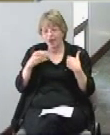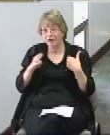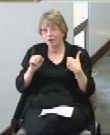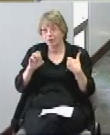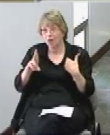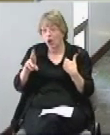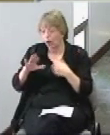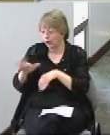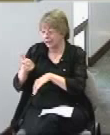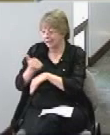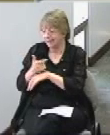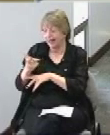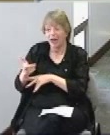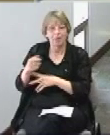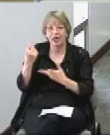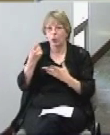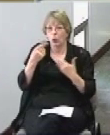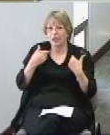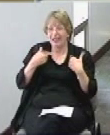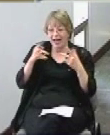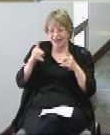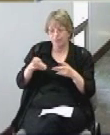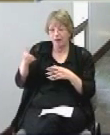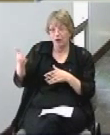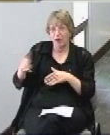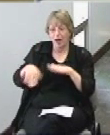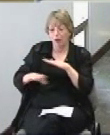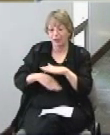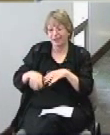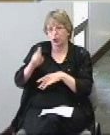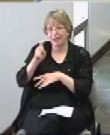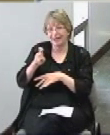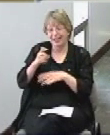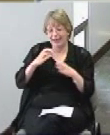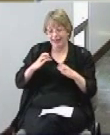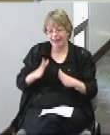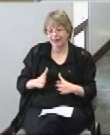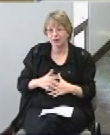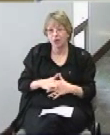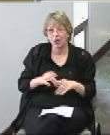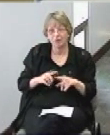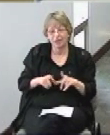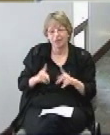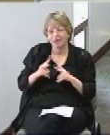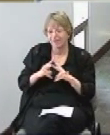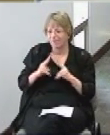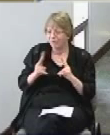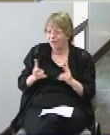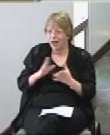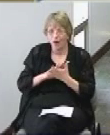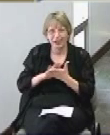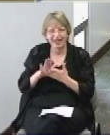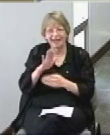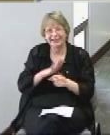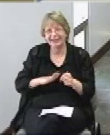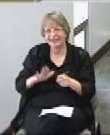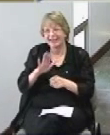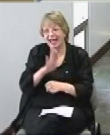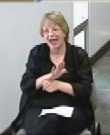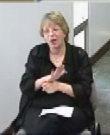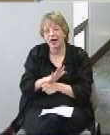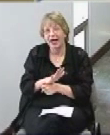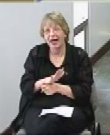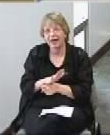only man based on the needs of the customers but it's going to be a very nice area and for